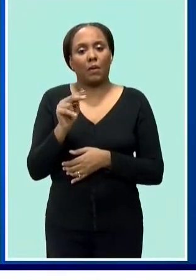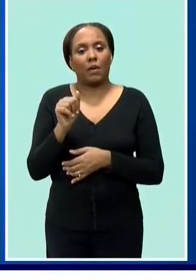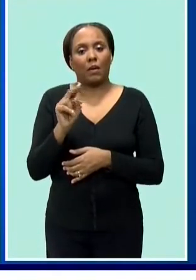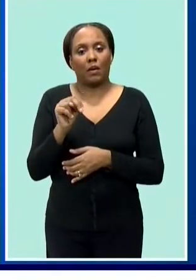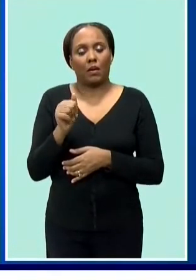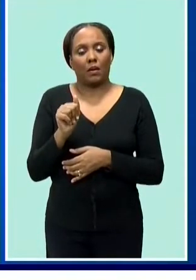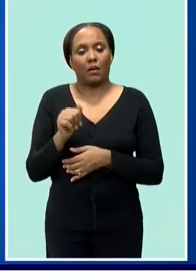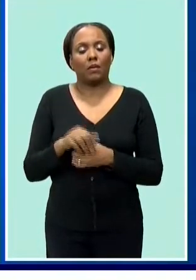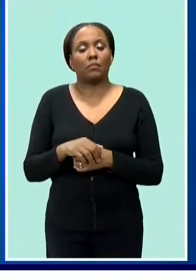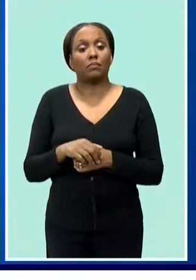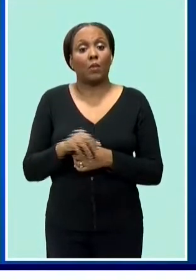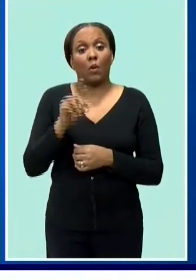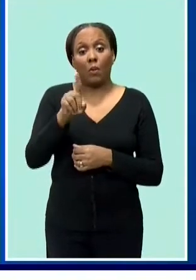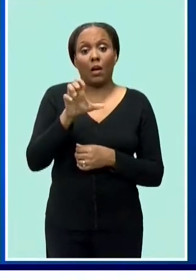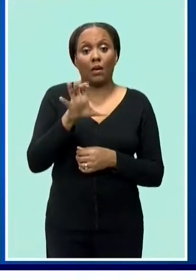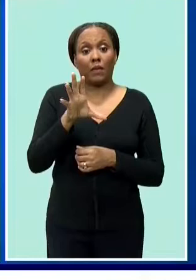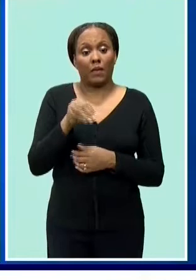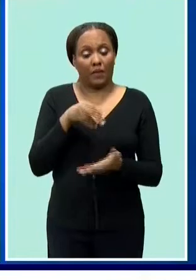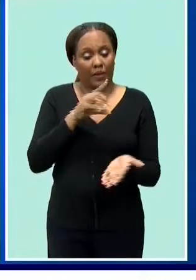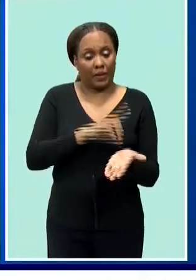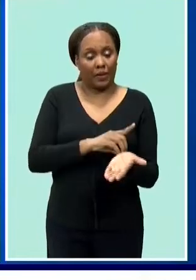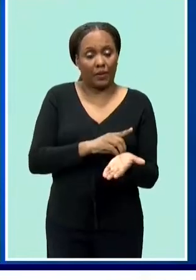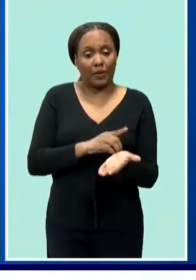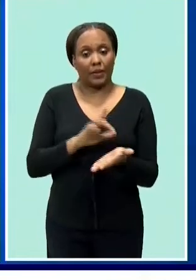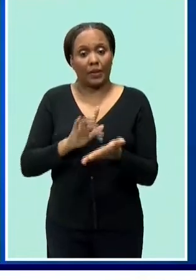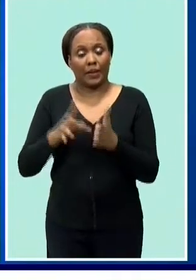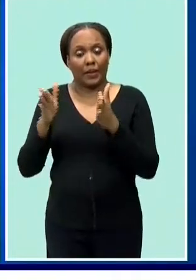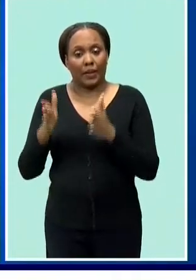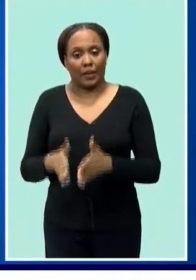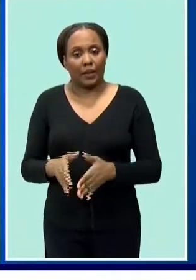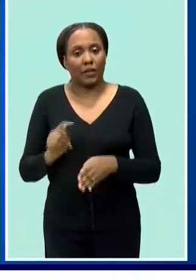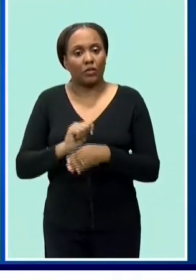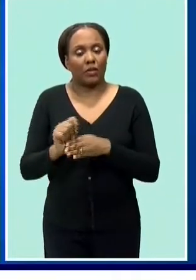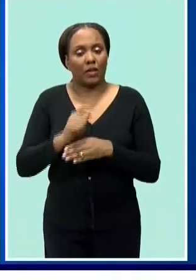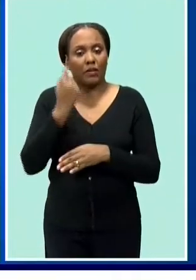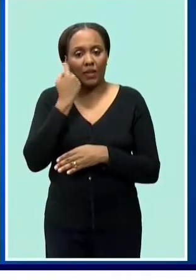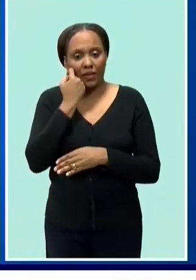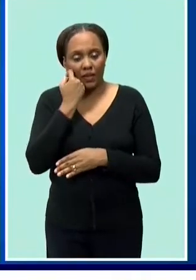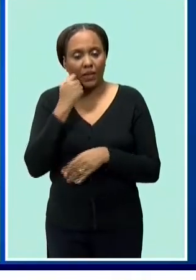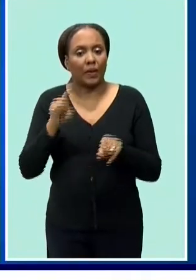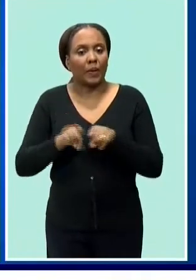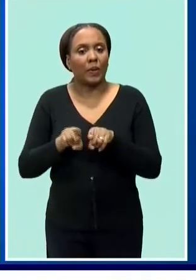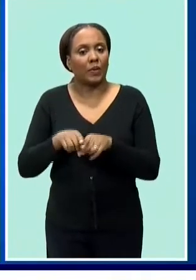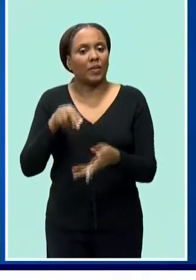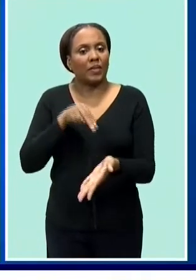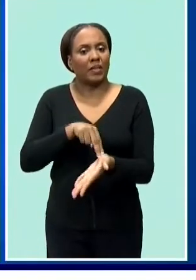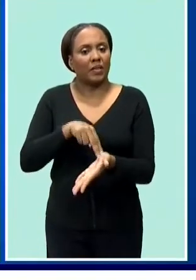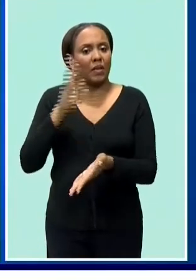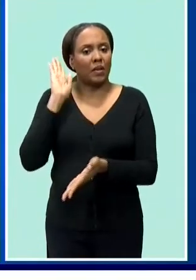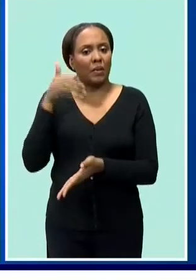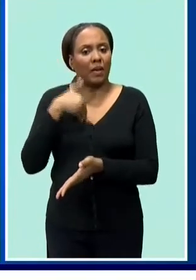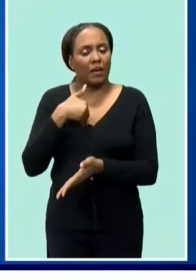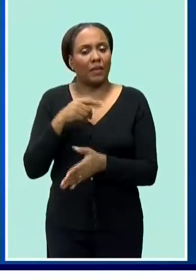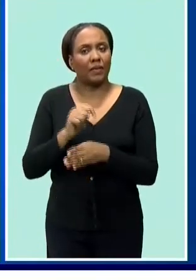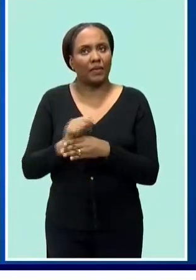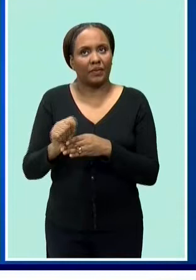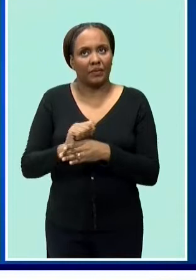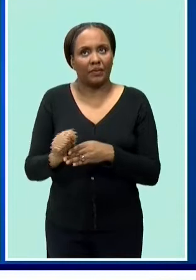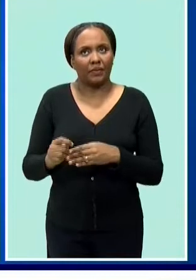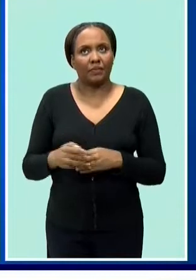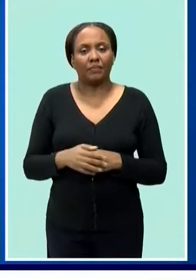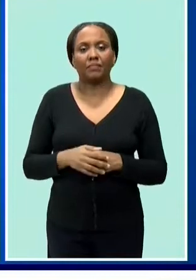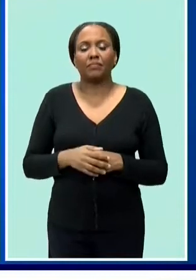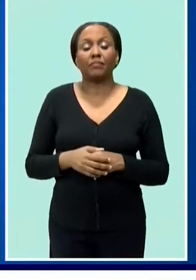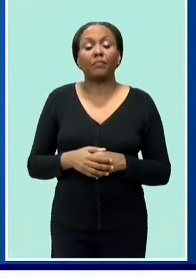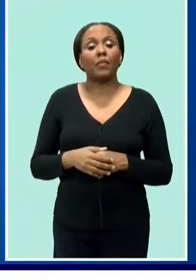recently completed training and nurses will also be included in the future there's plans in the pipeline at university of the west indies working in conjunction